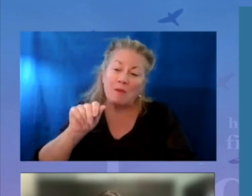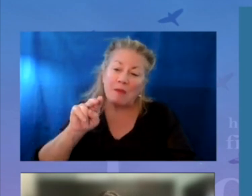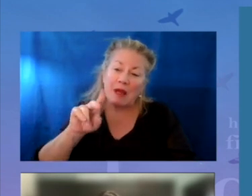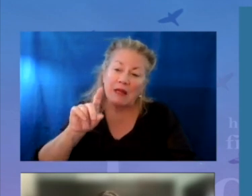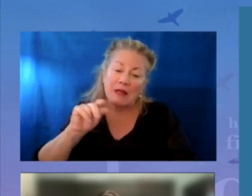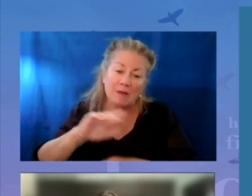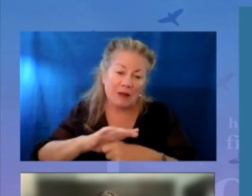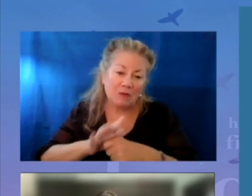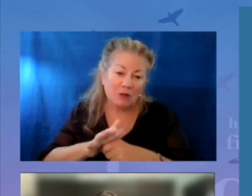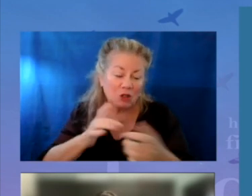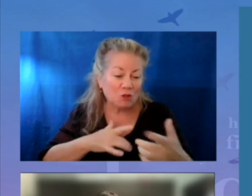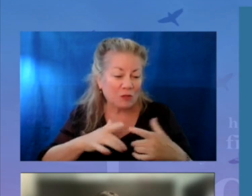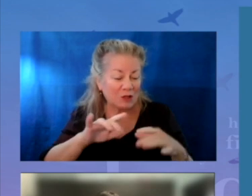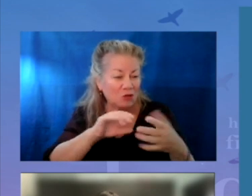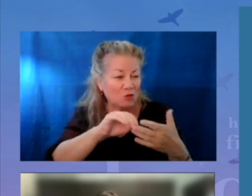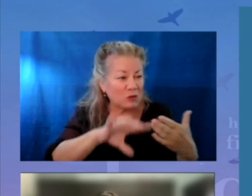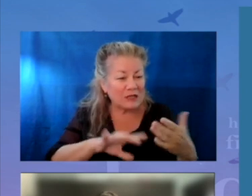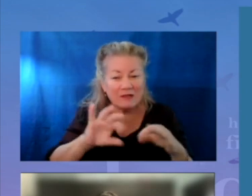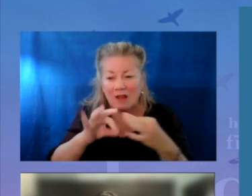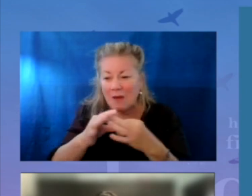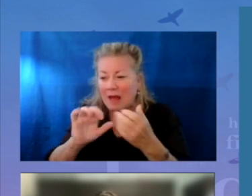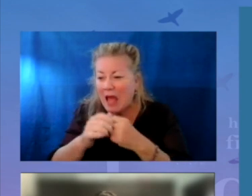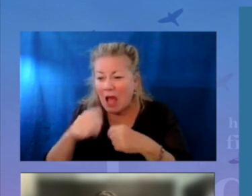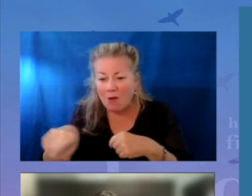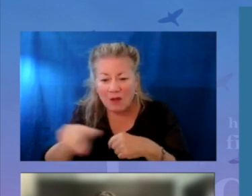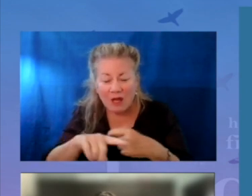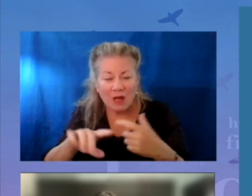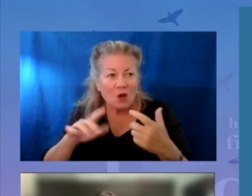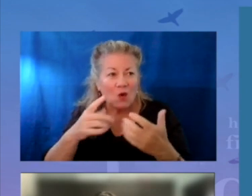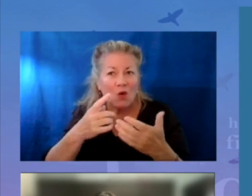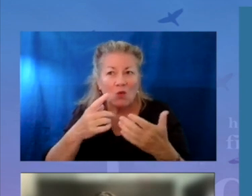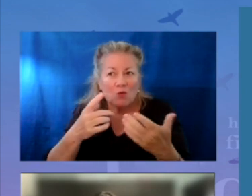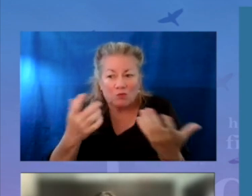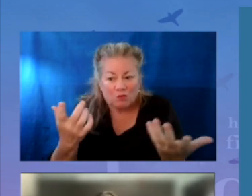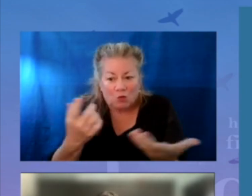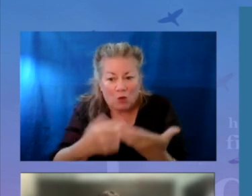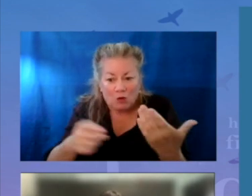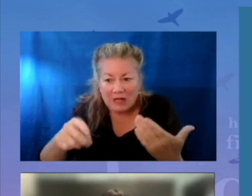our students and families. How would we know how they were, what they needed?